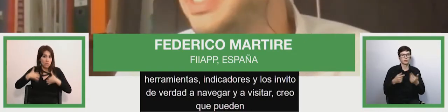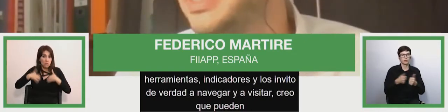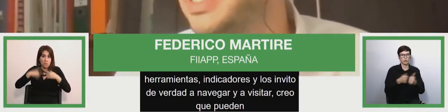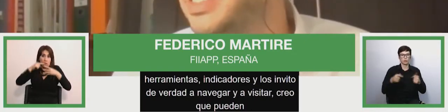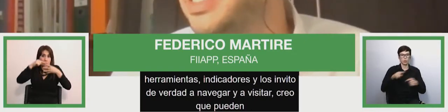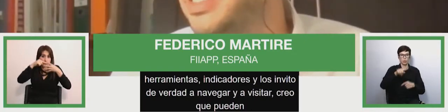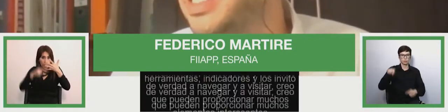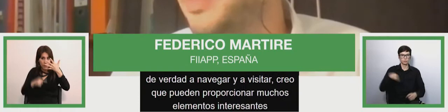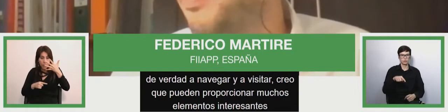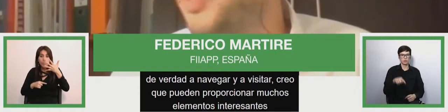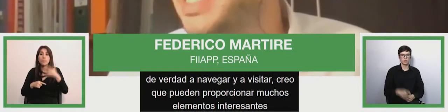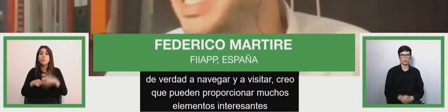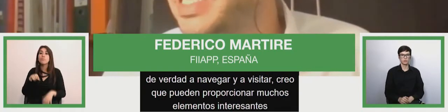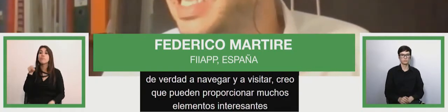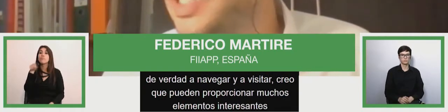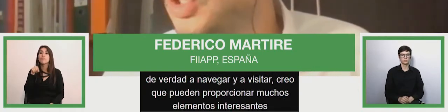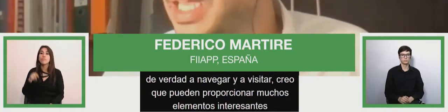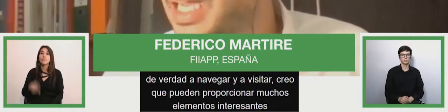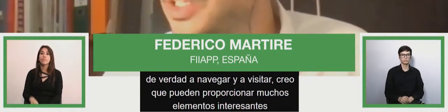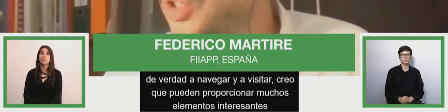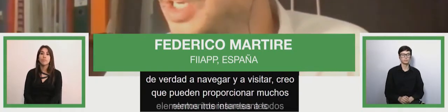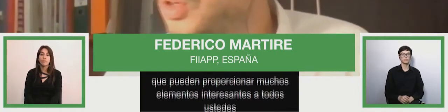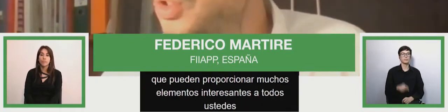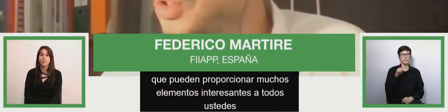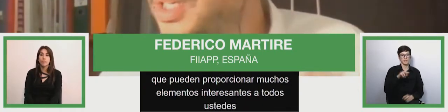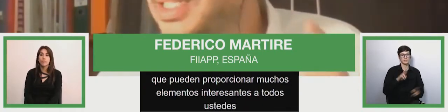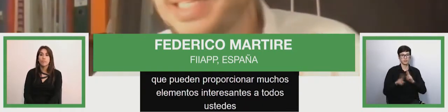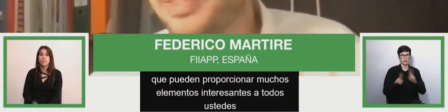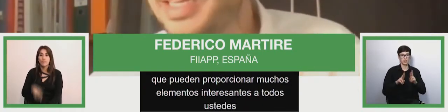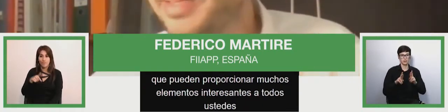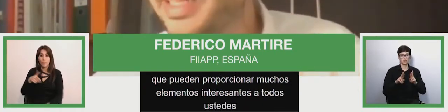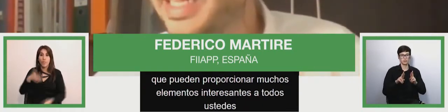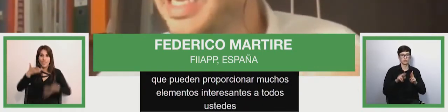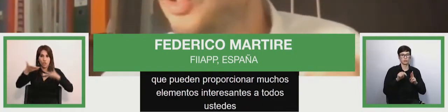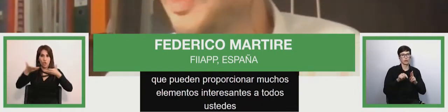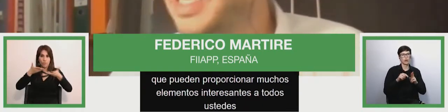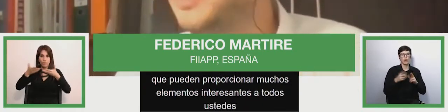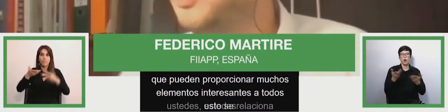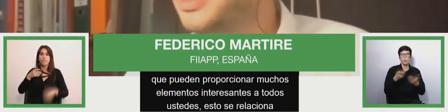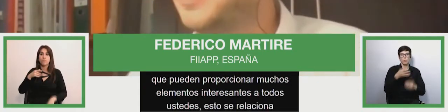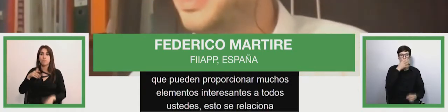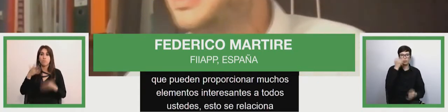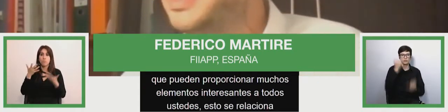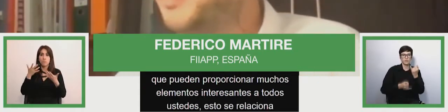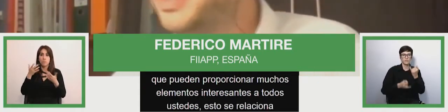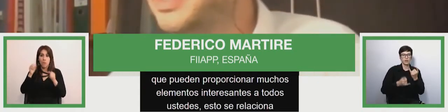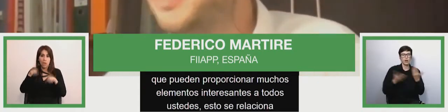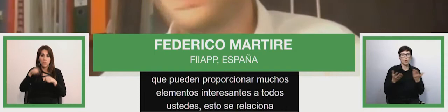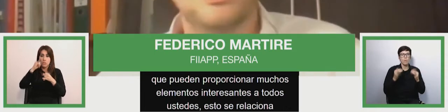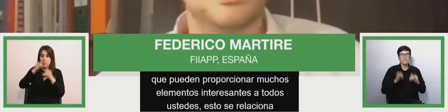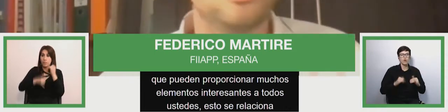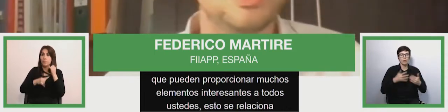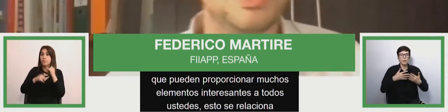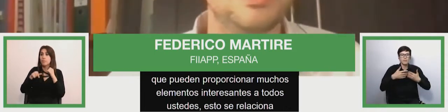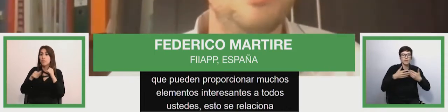to all of you this relates to what you said later this mechanism which is